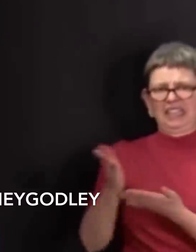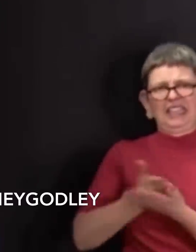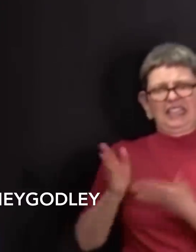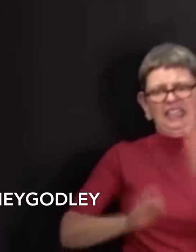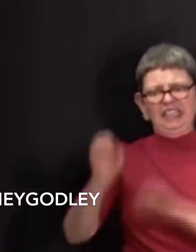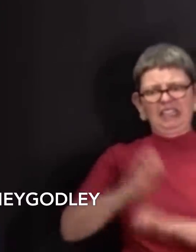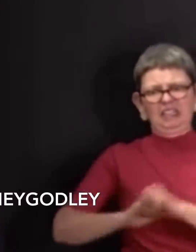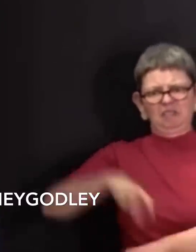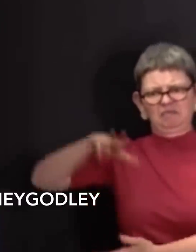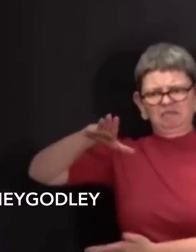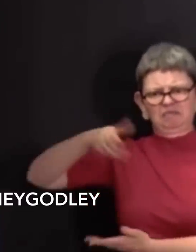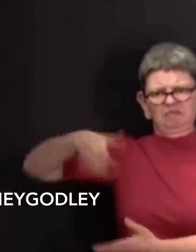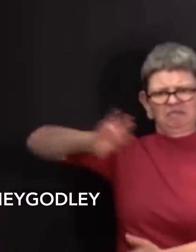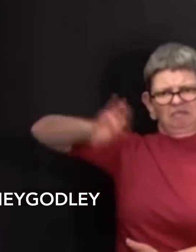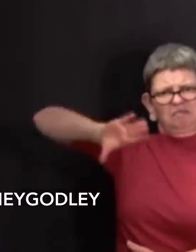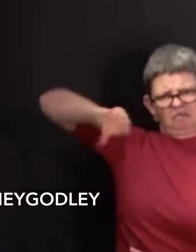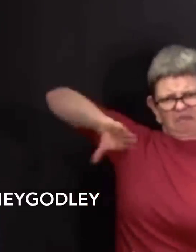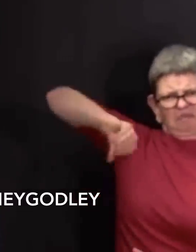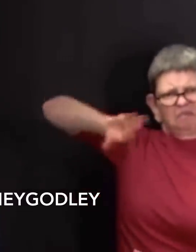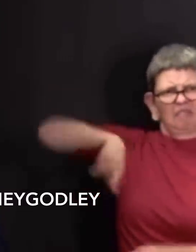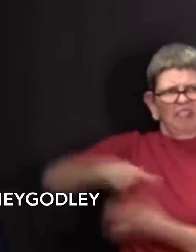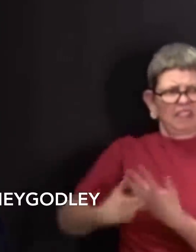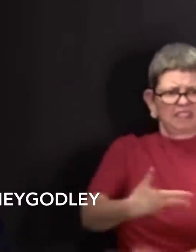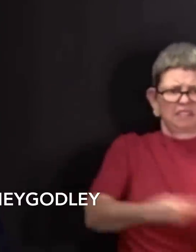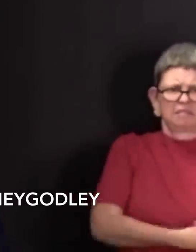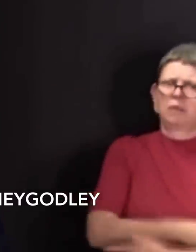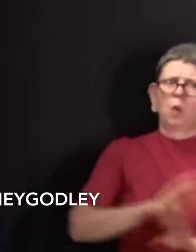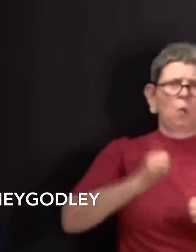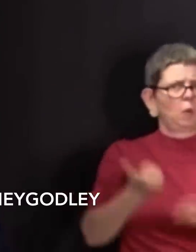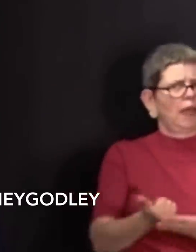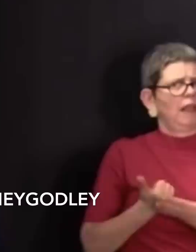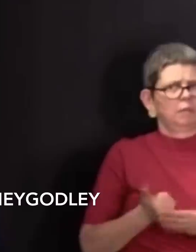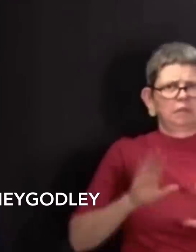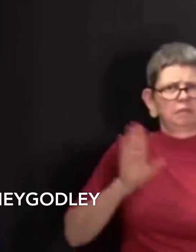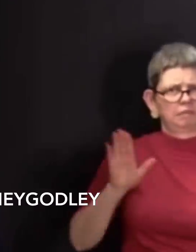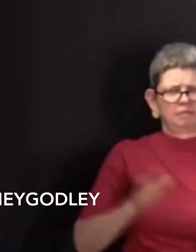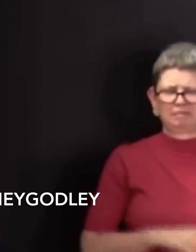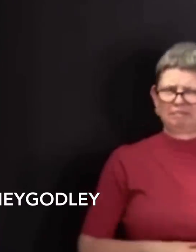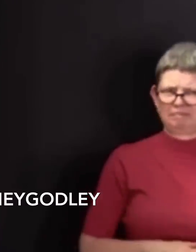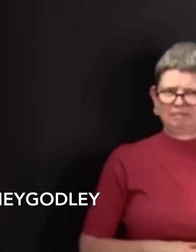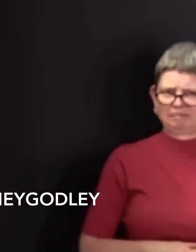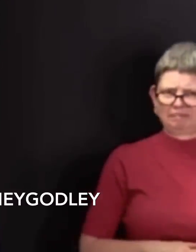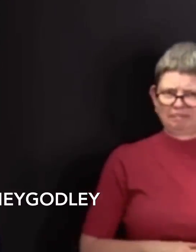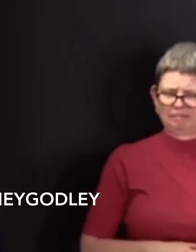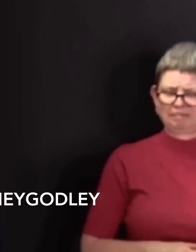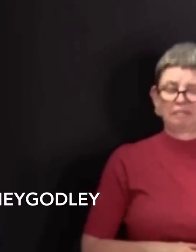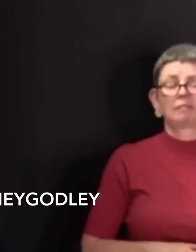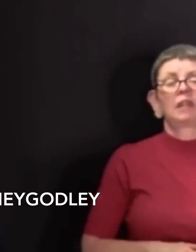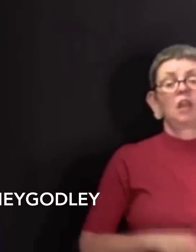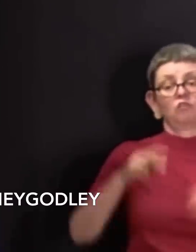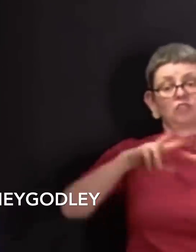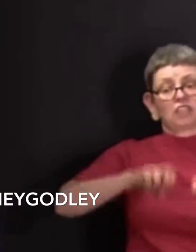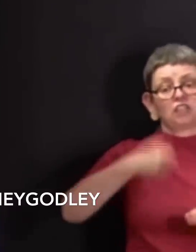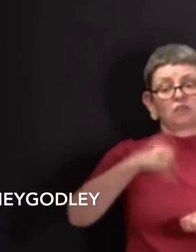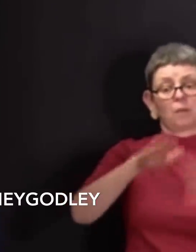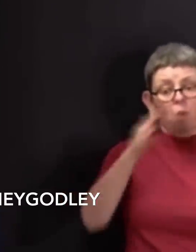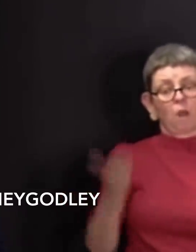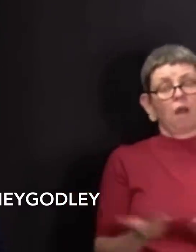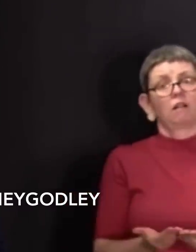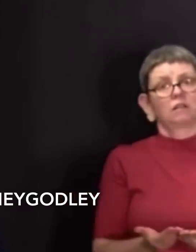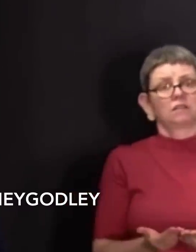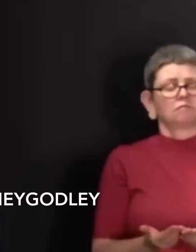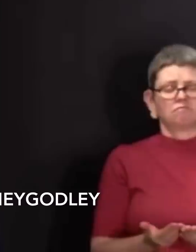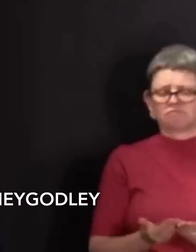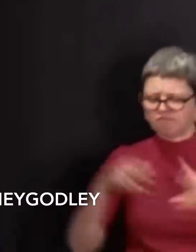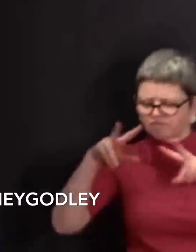telling your people to drink bleach and inject yourself with dettle and get a light inside your body. He's off his fucking head. I think